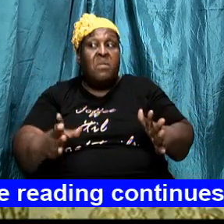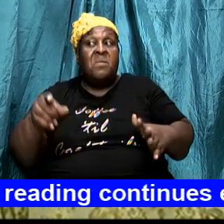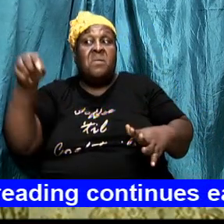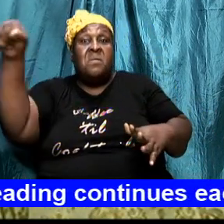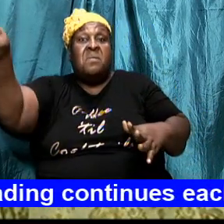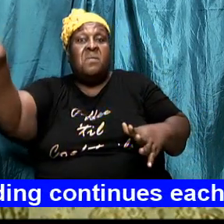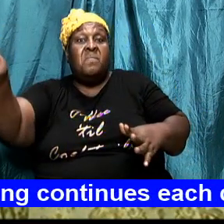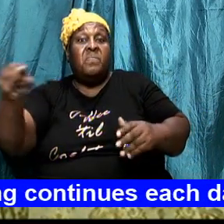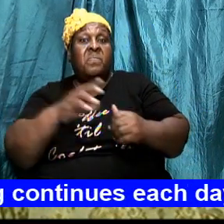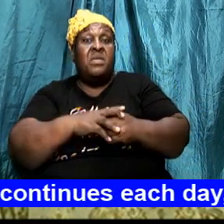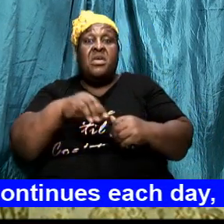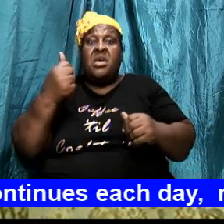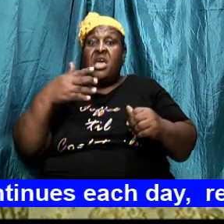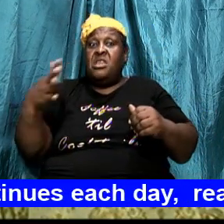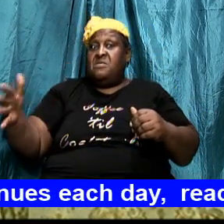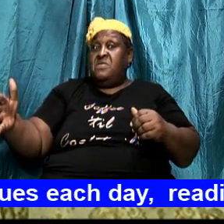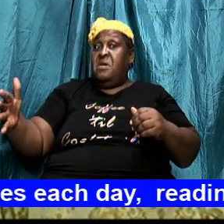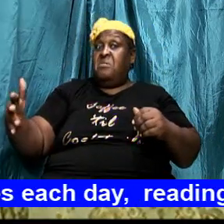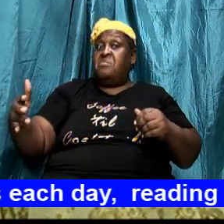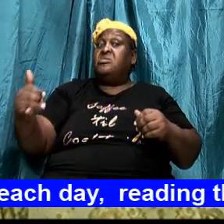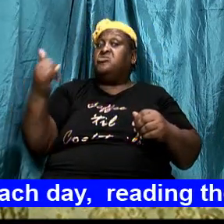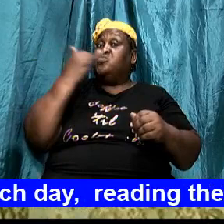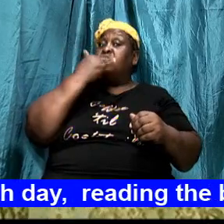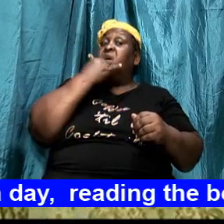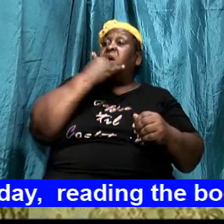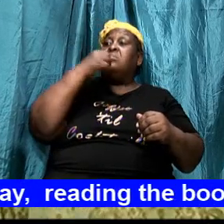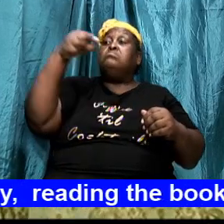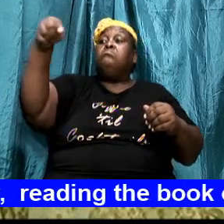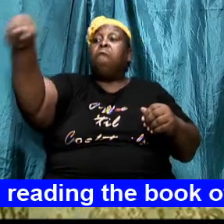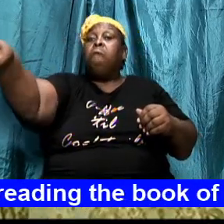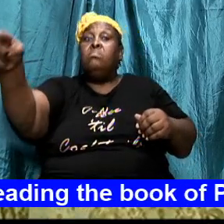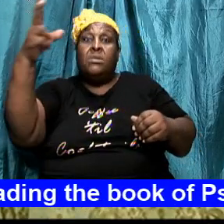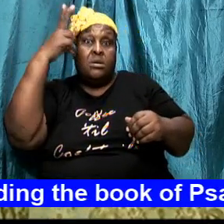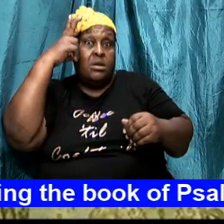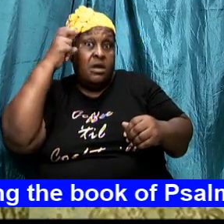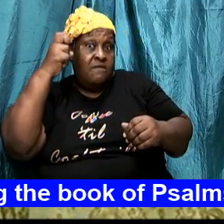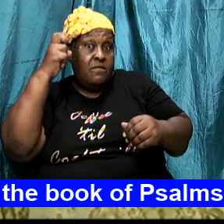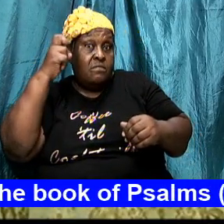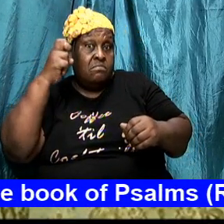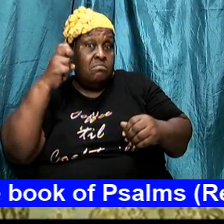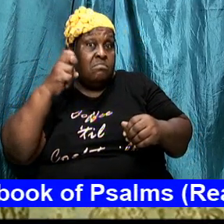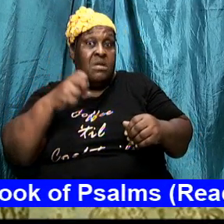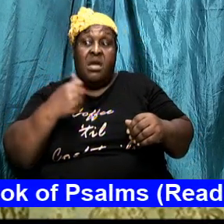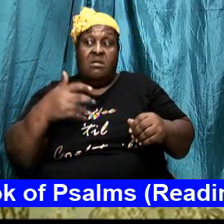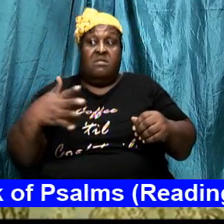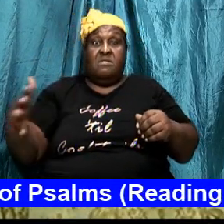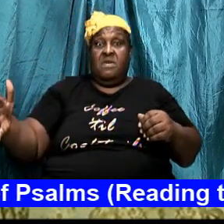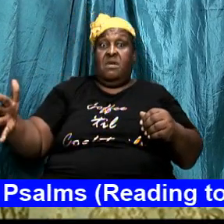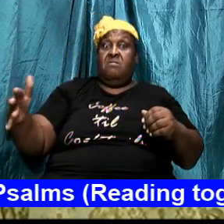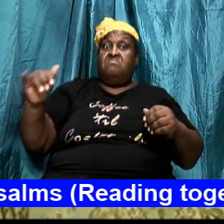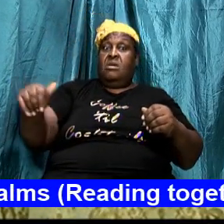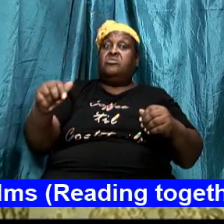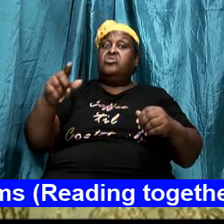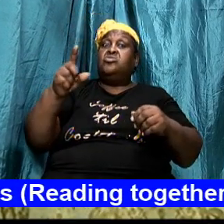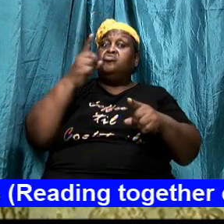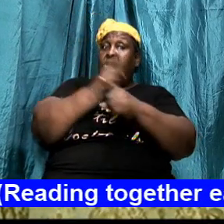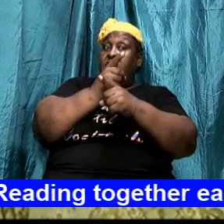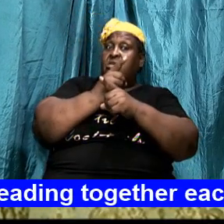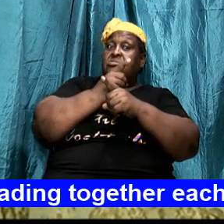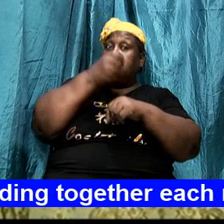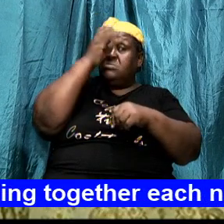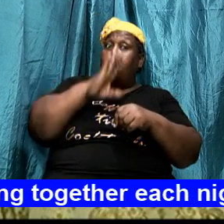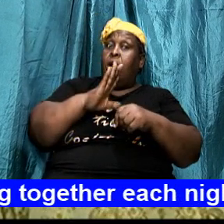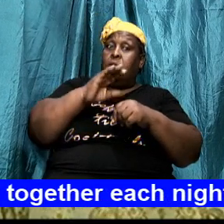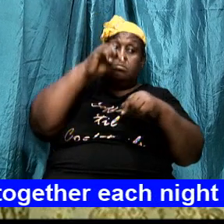bless God as it pertains to marriage I always talk this thing I remember years ago